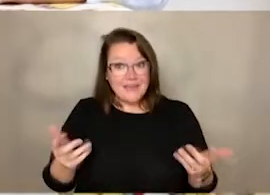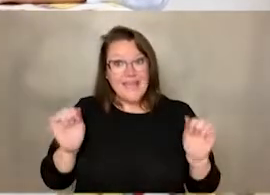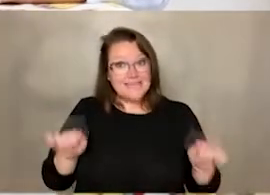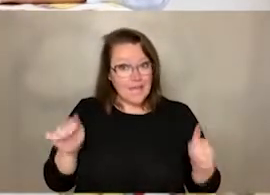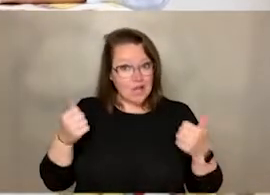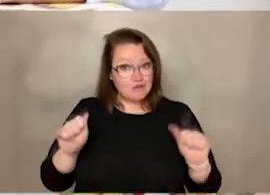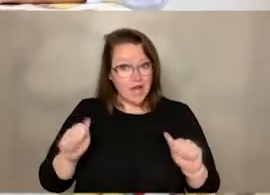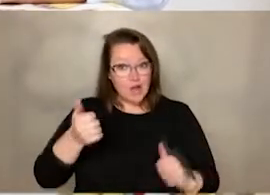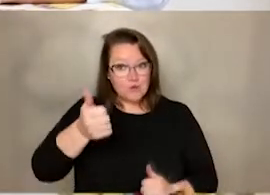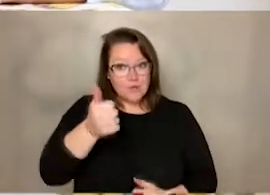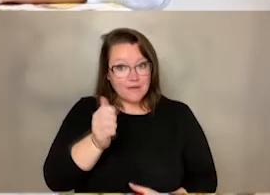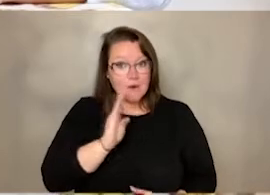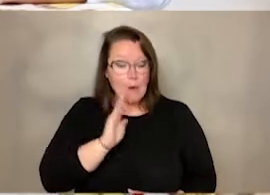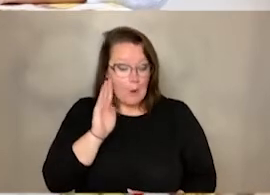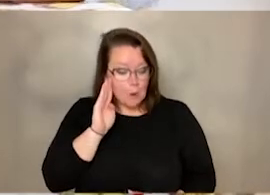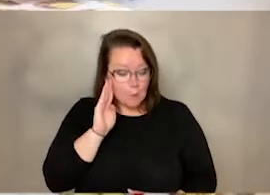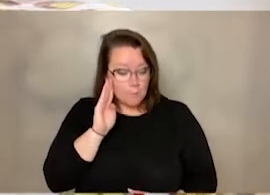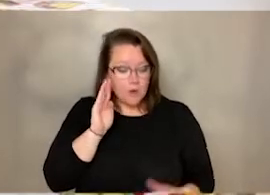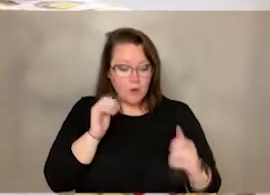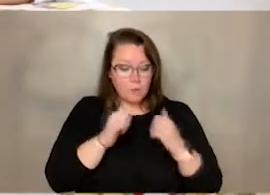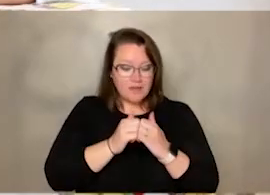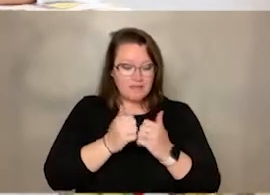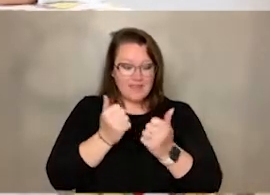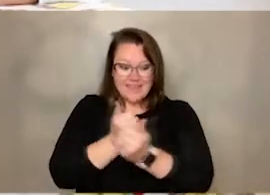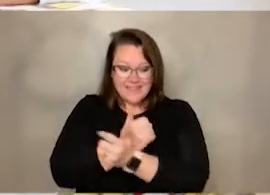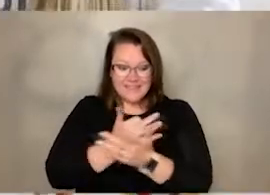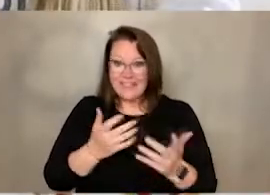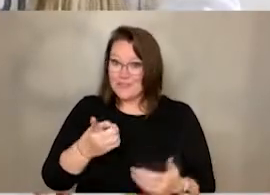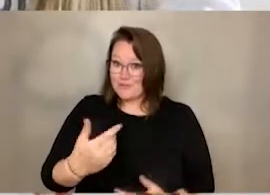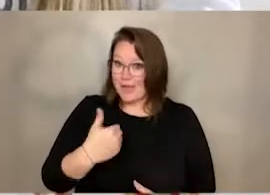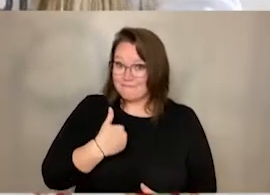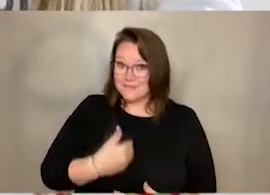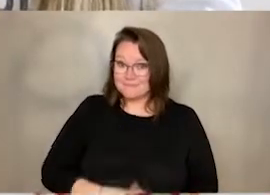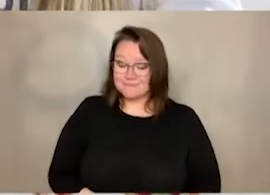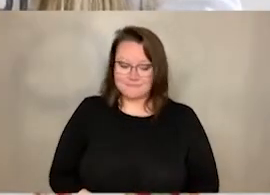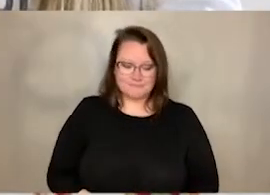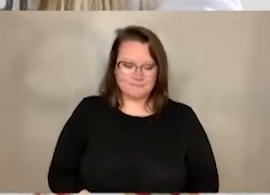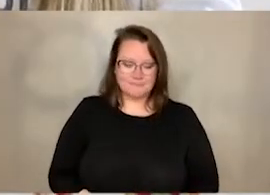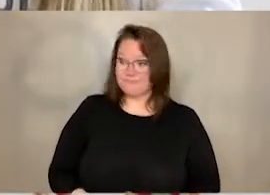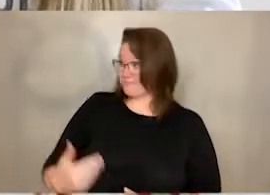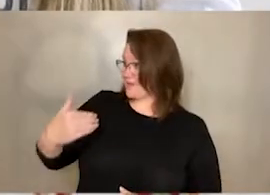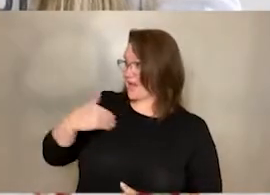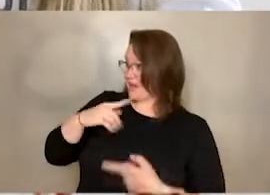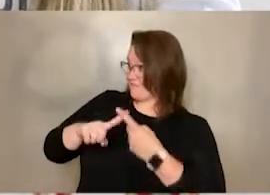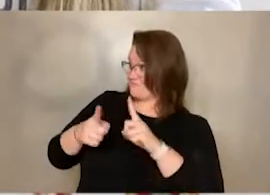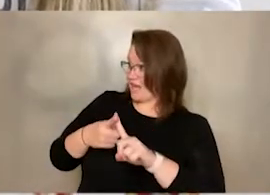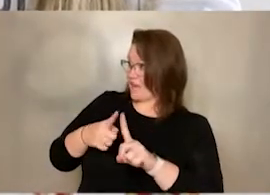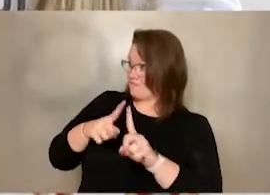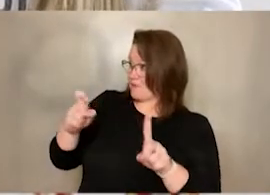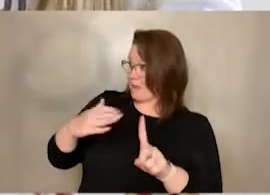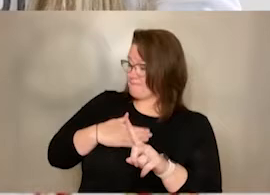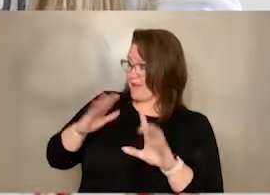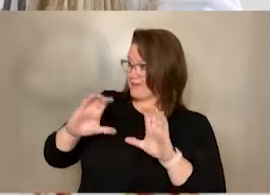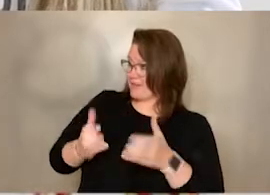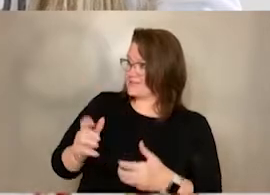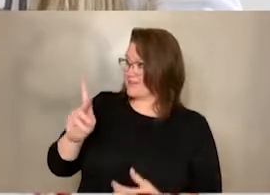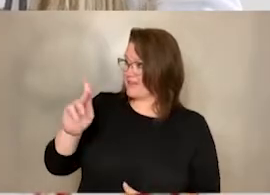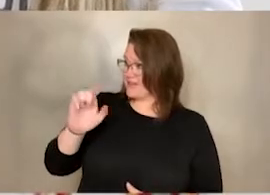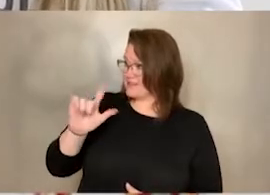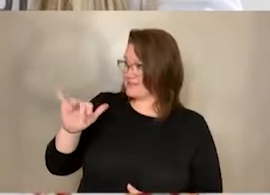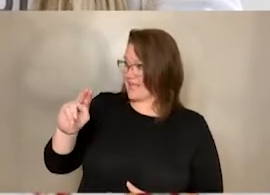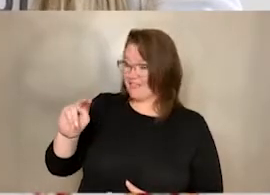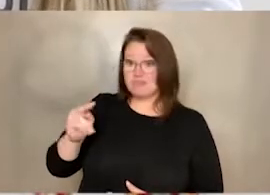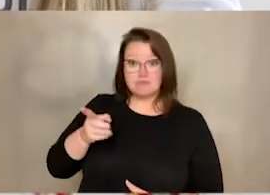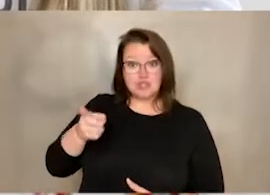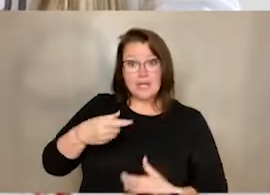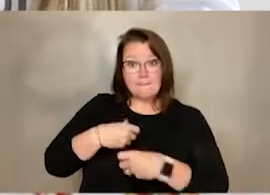home with anything that you have. I had a friend from my class, Kellen, who actually made a time capsule to